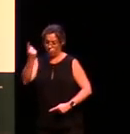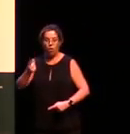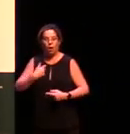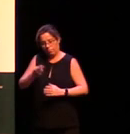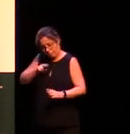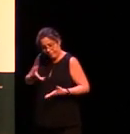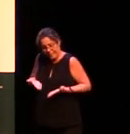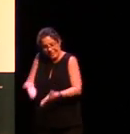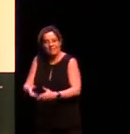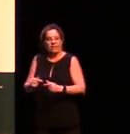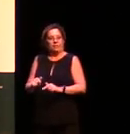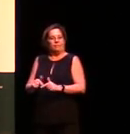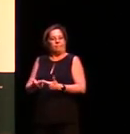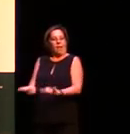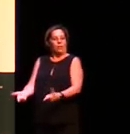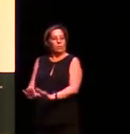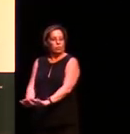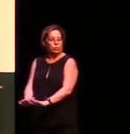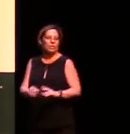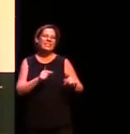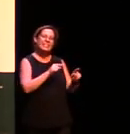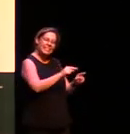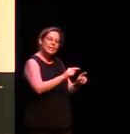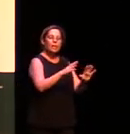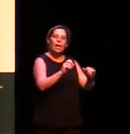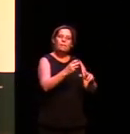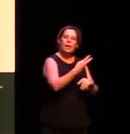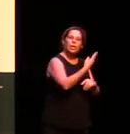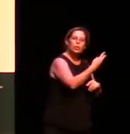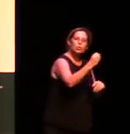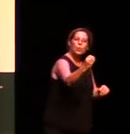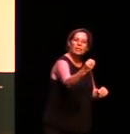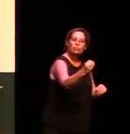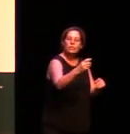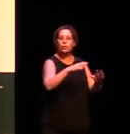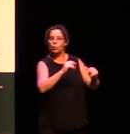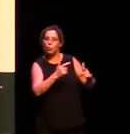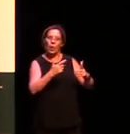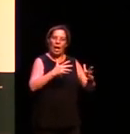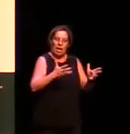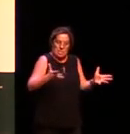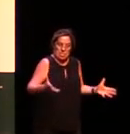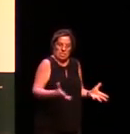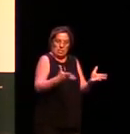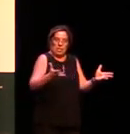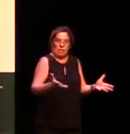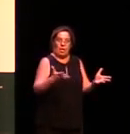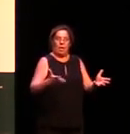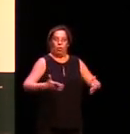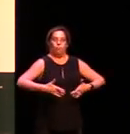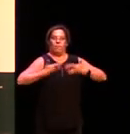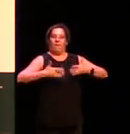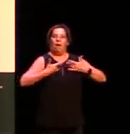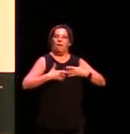languages that are currently in in the process of revival and communities are working very hard to revive languages but even